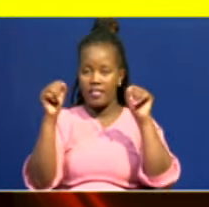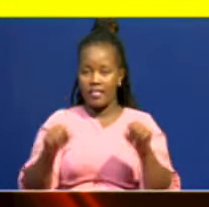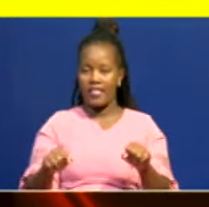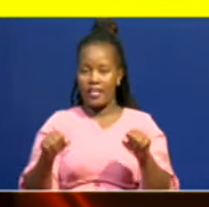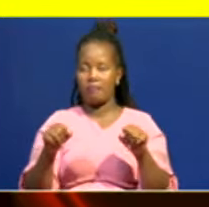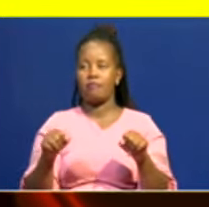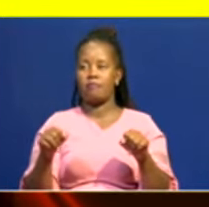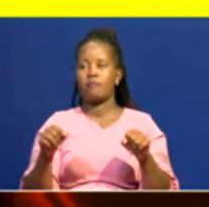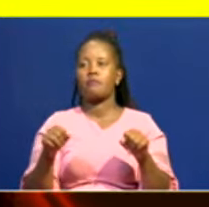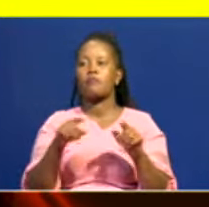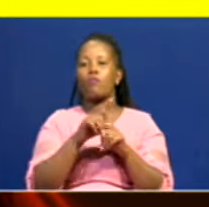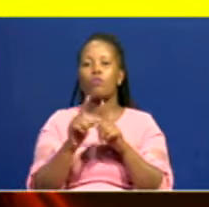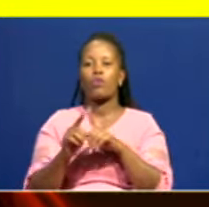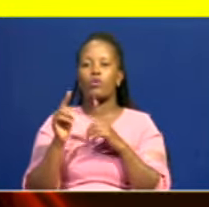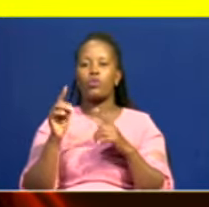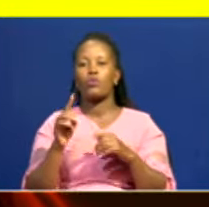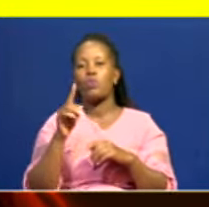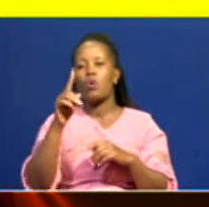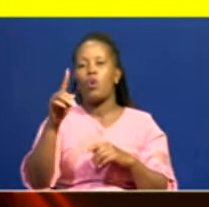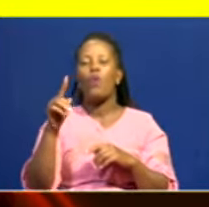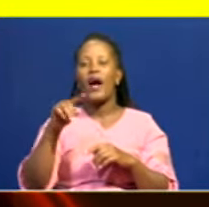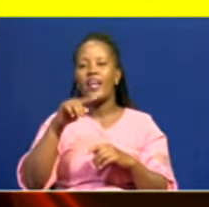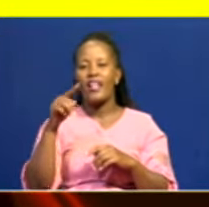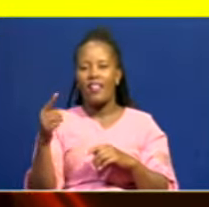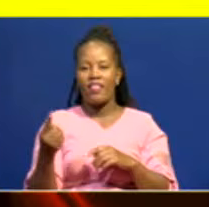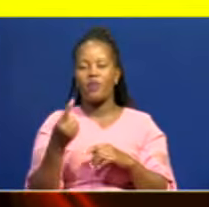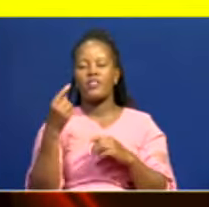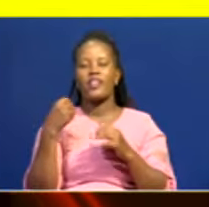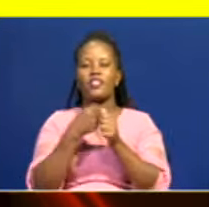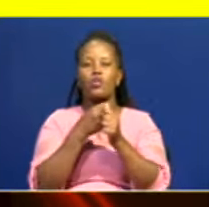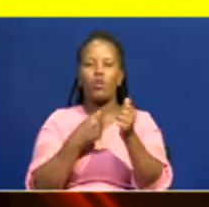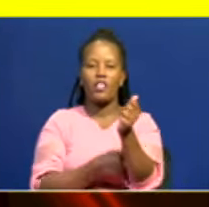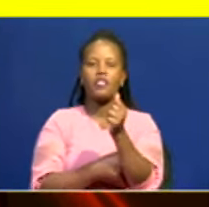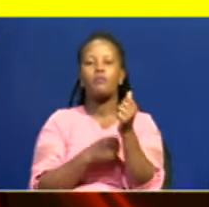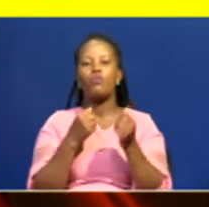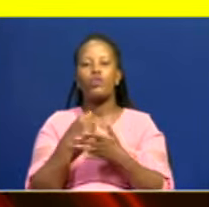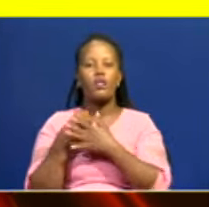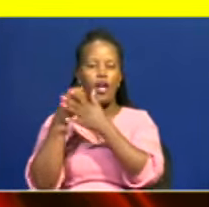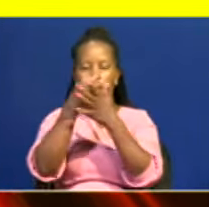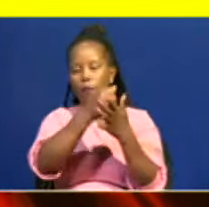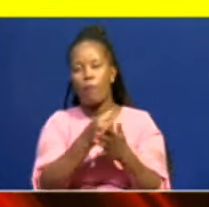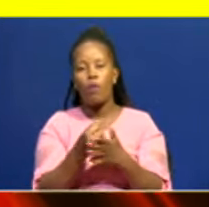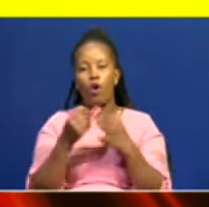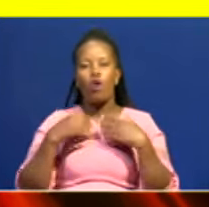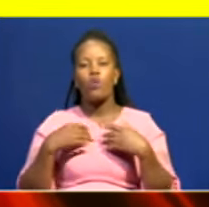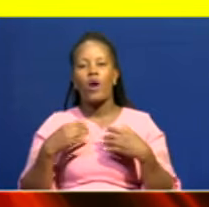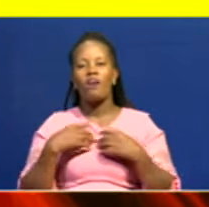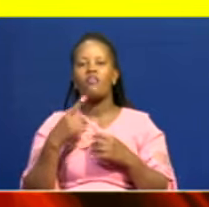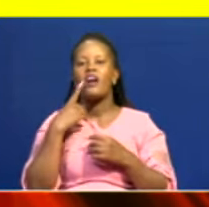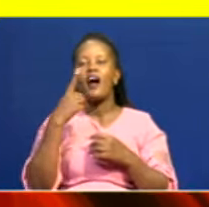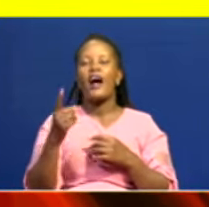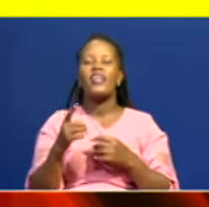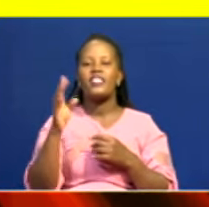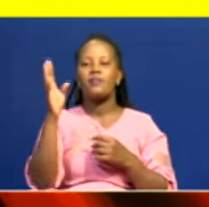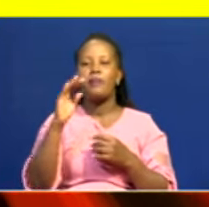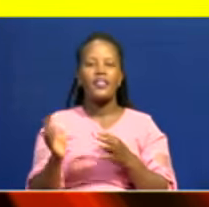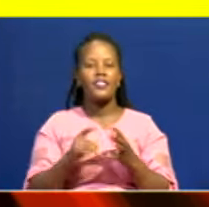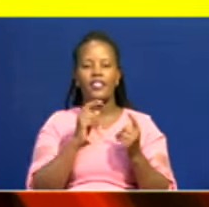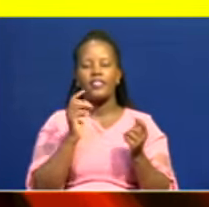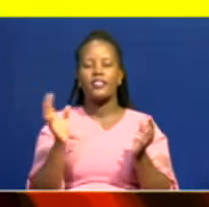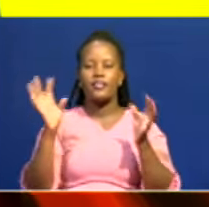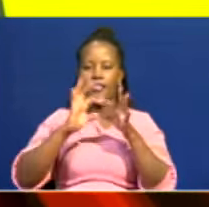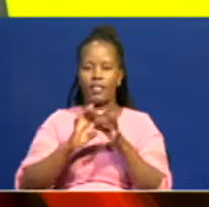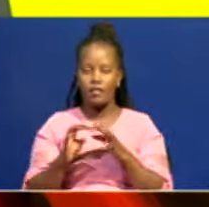where 1,000 scholarships will go a wrong way to push the 100% transition since the government